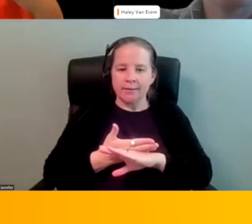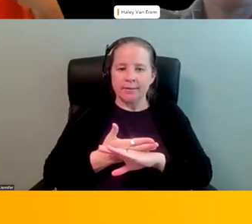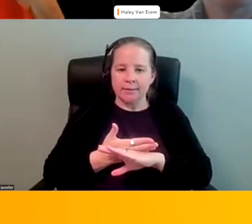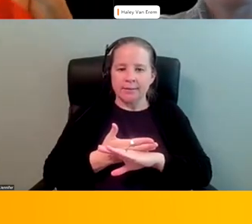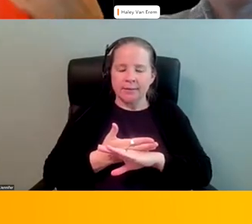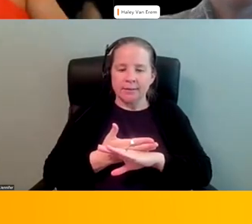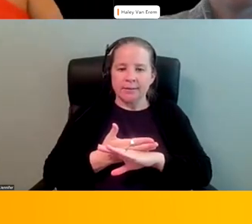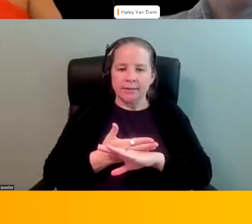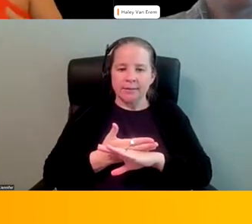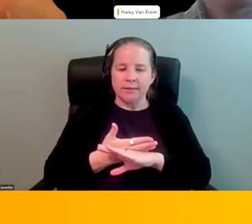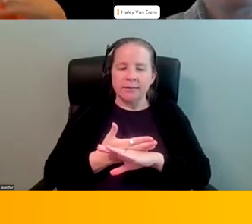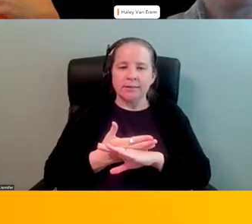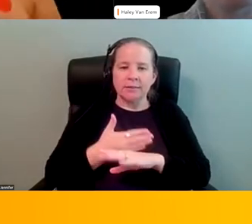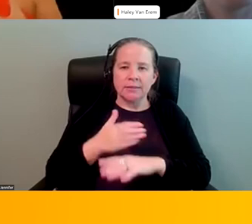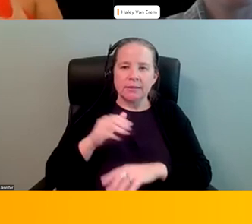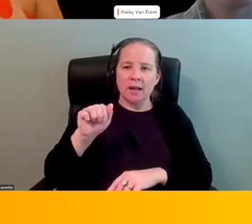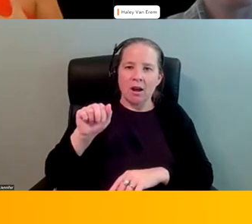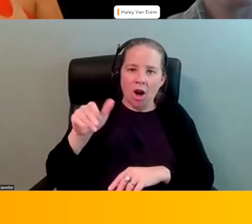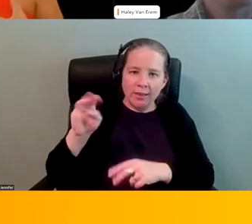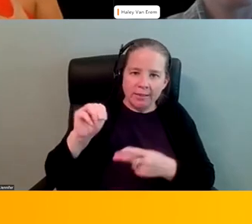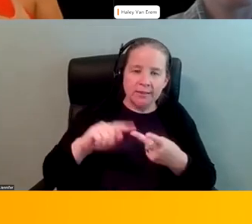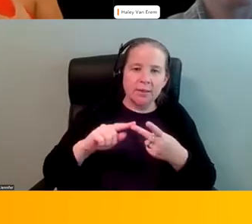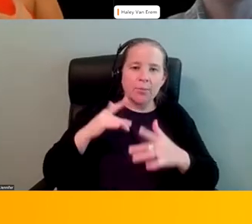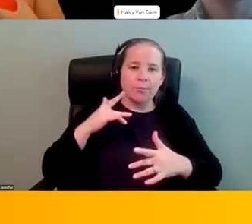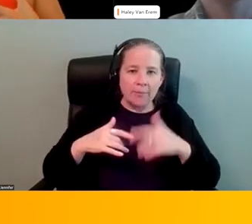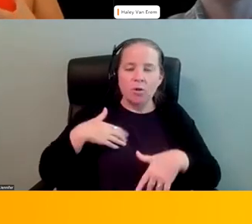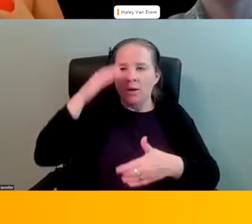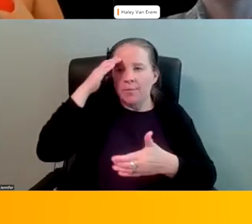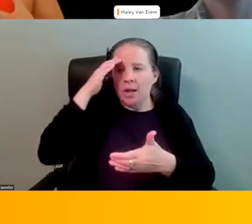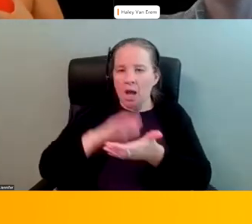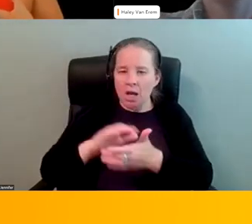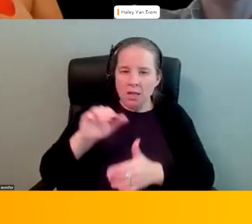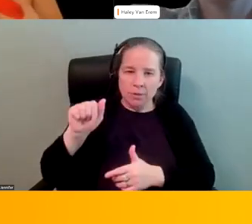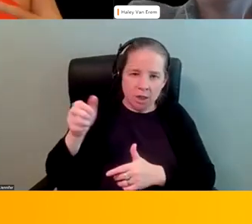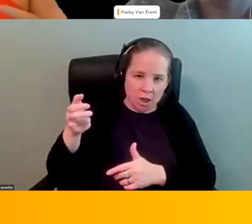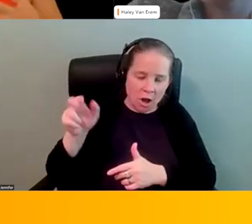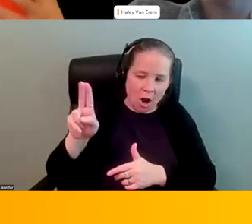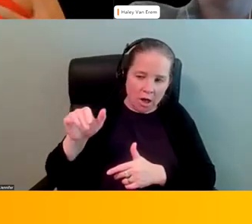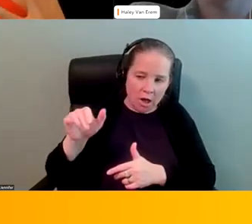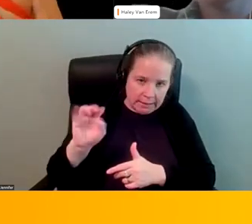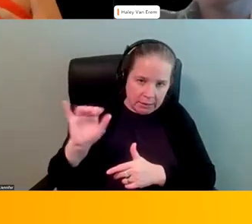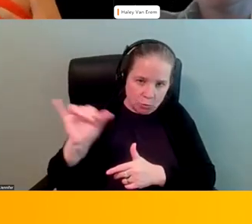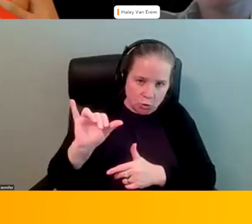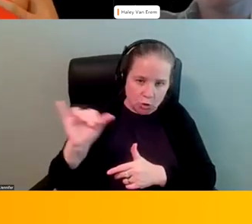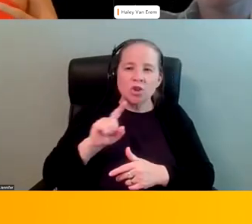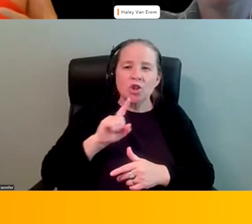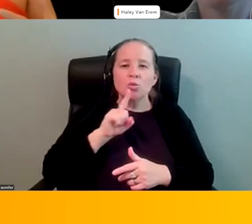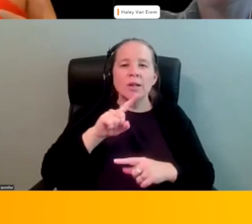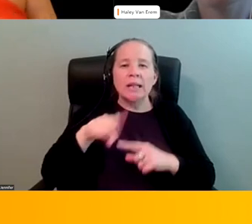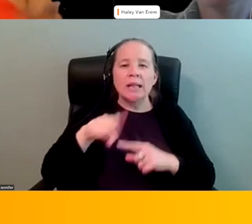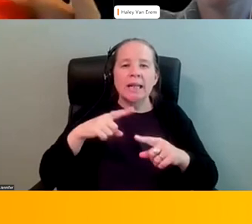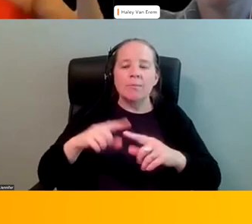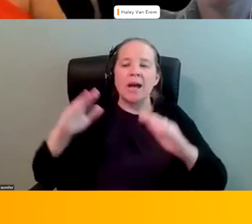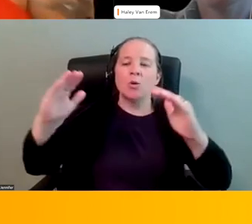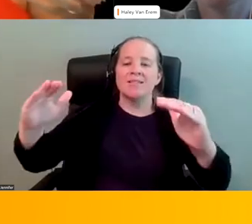you know autism and bipolar my husband also has autism and it's really about de-escalation is what we're